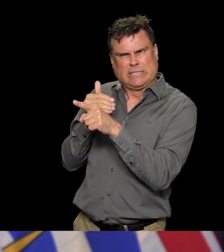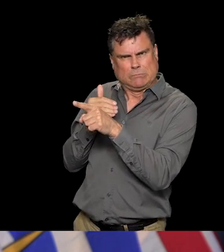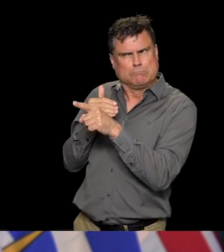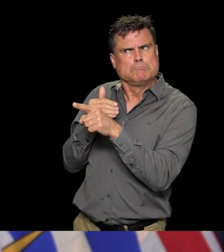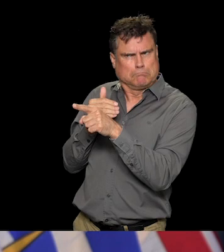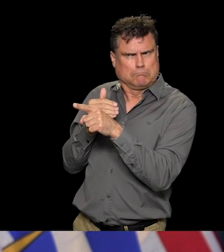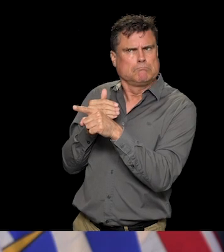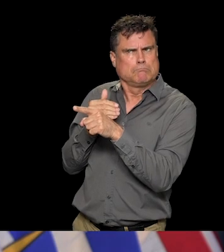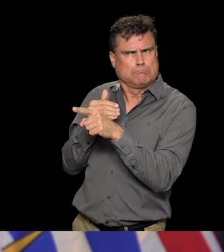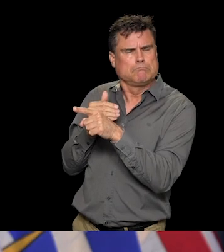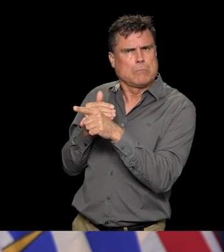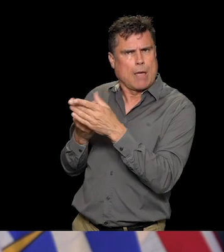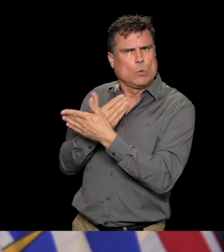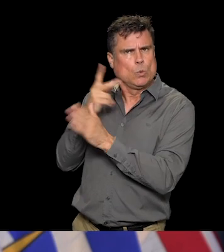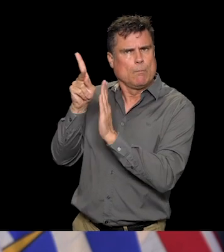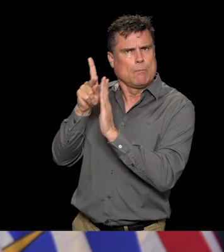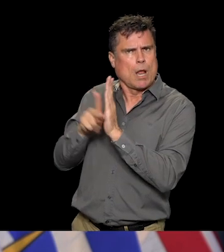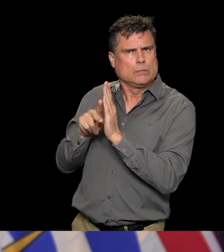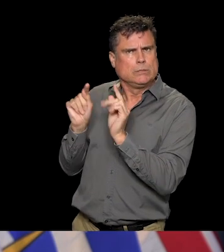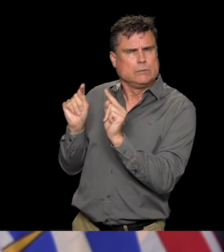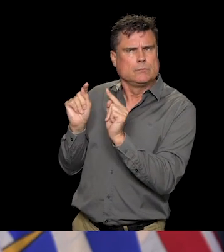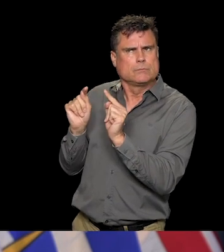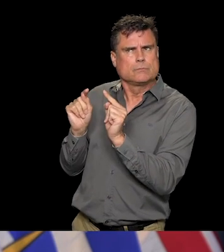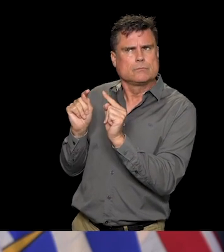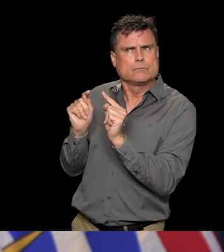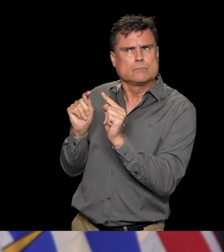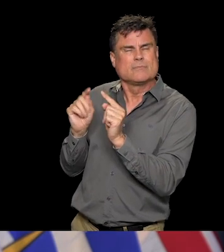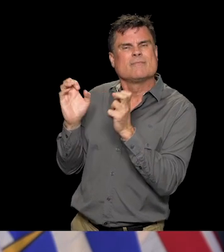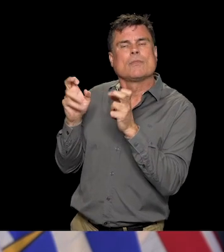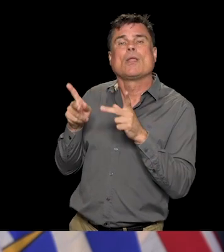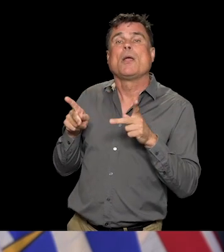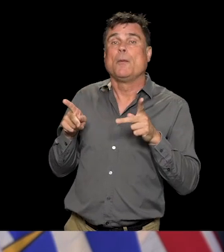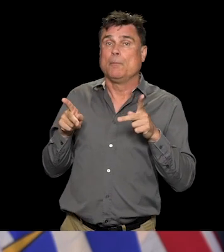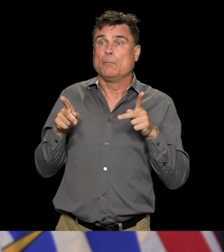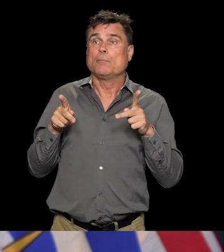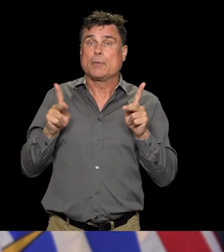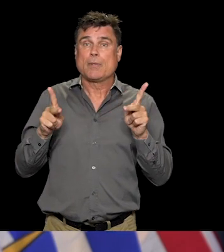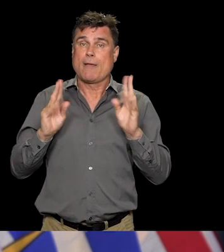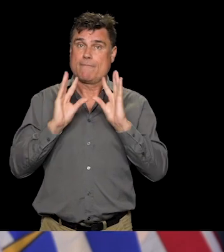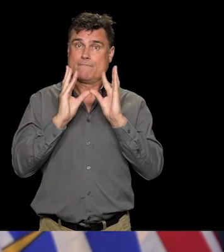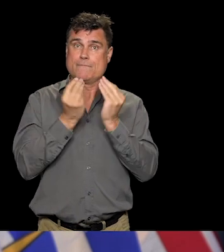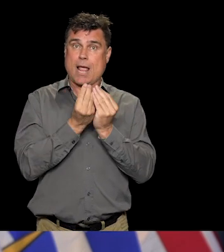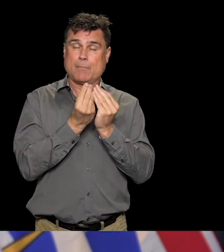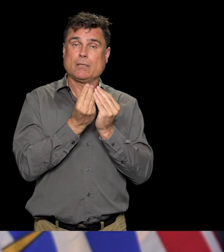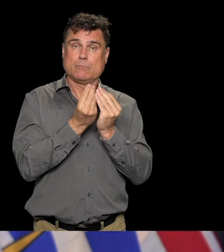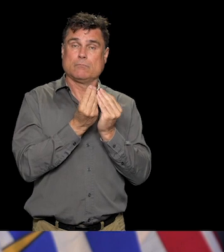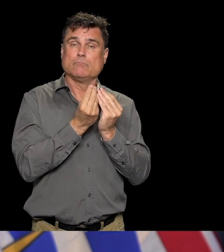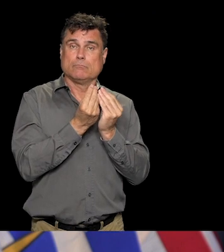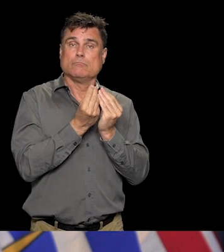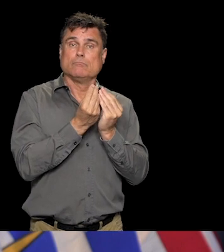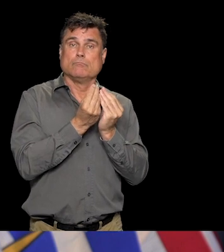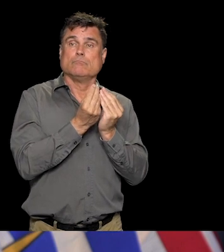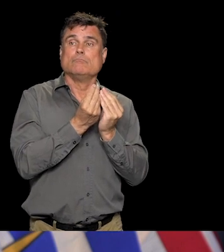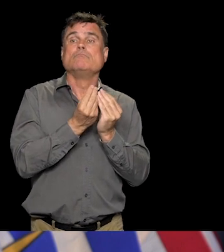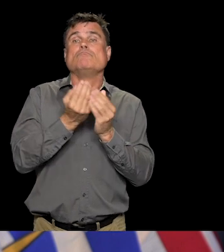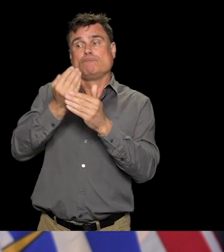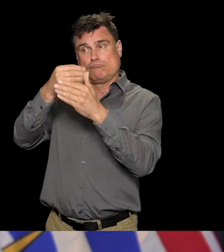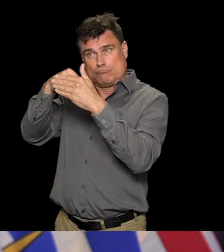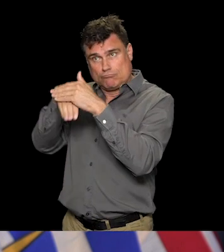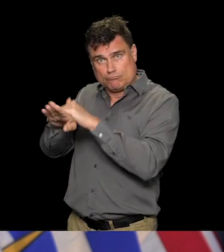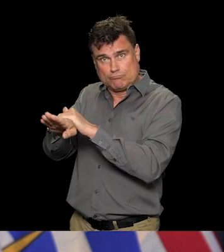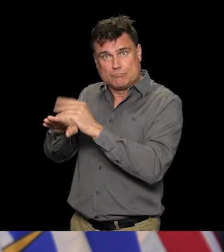to go in to see some of their family members for the first time in three months, but it just seems that